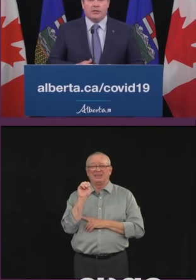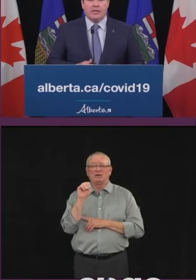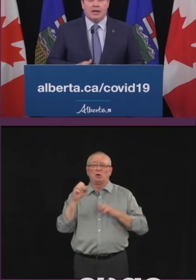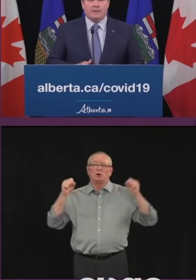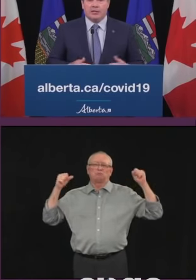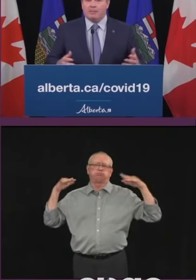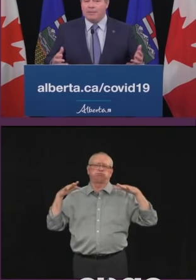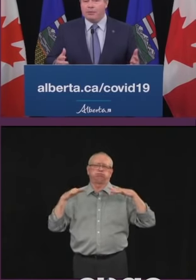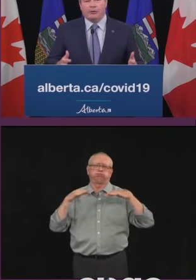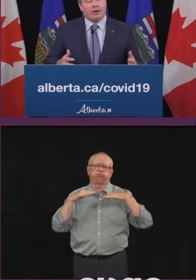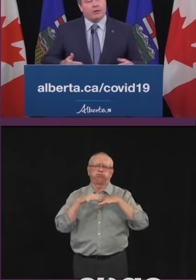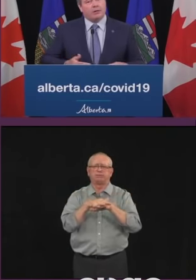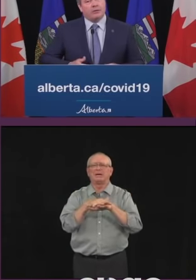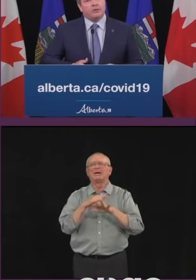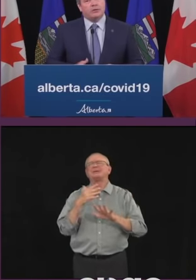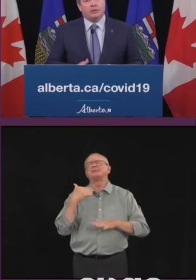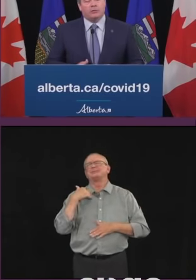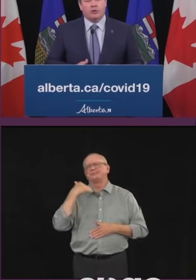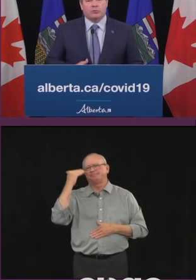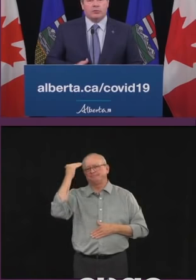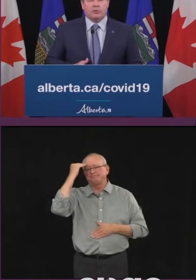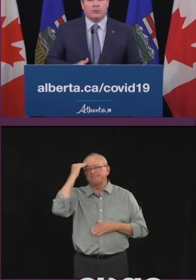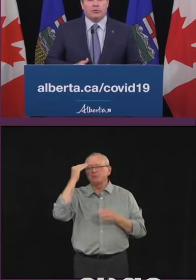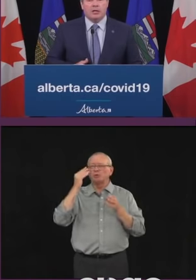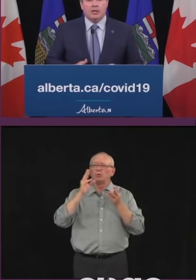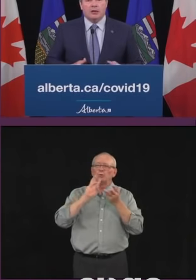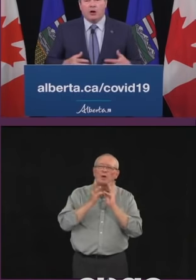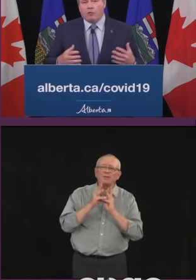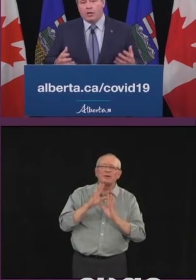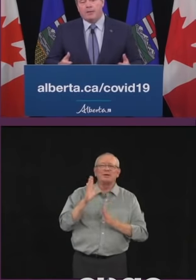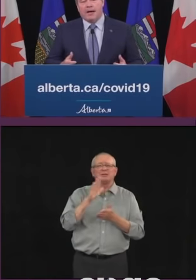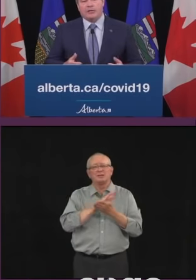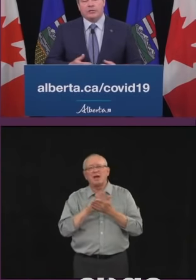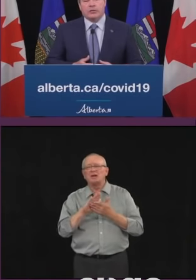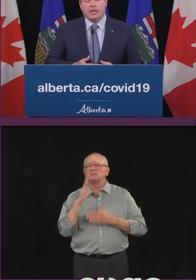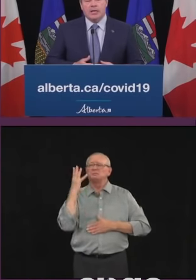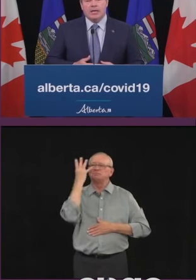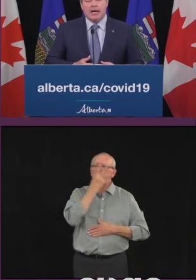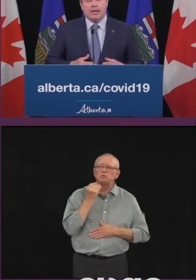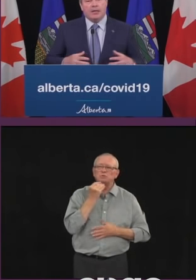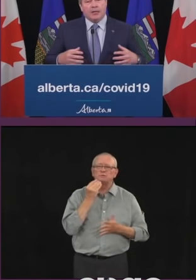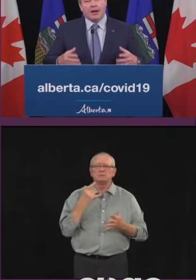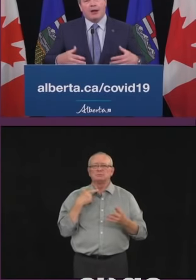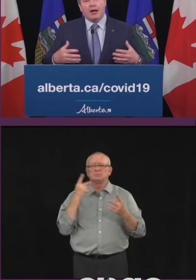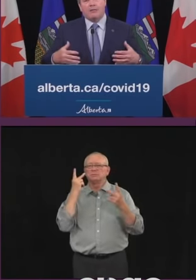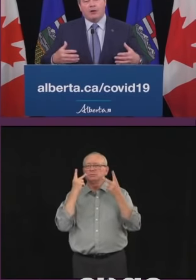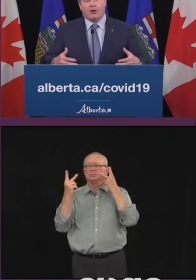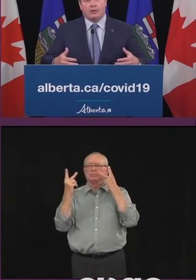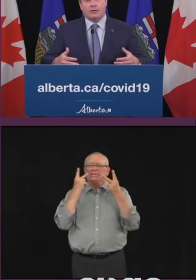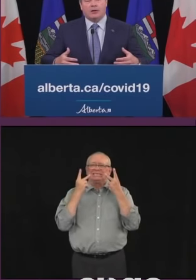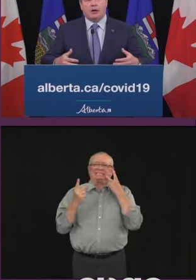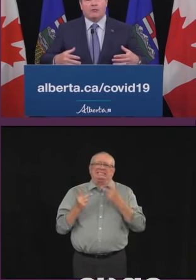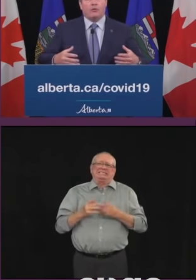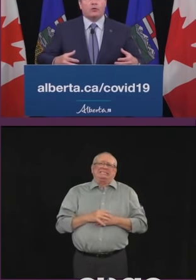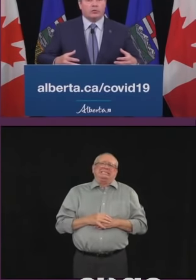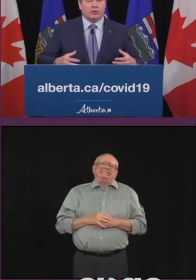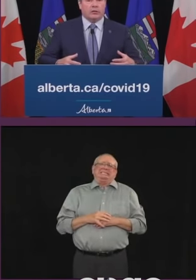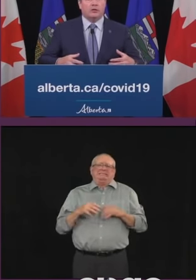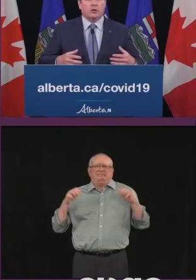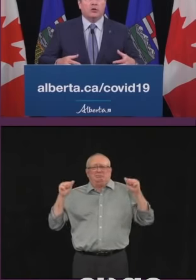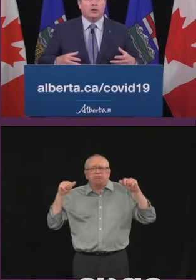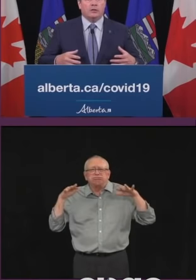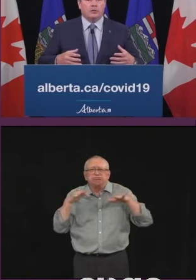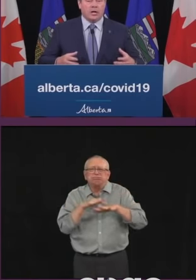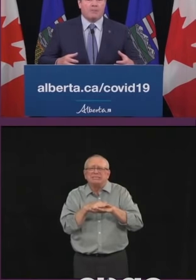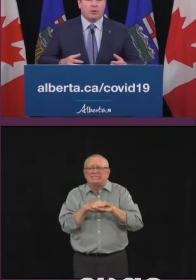parks and have seen people in crowded areas including grocery stores not wearing masks and that kind of conduct unfortunately